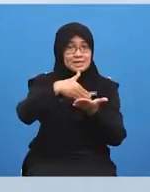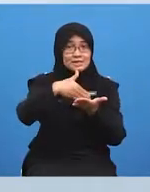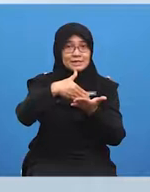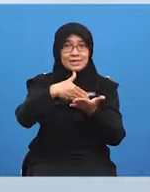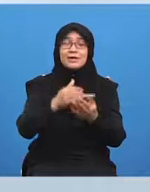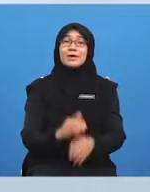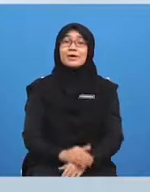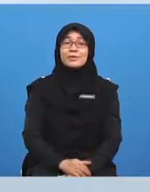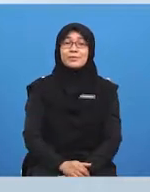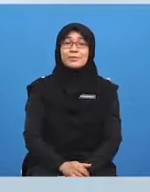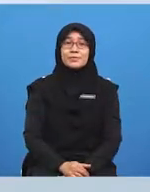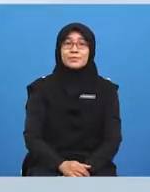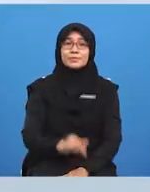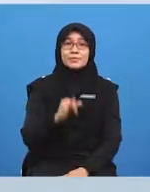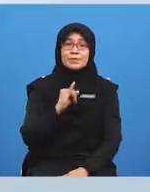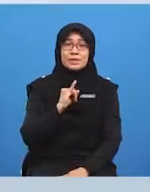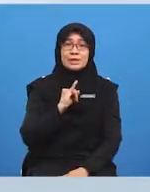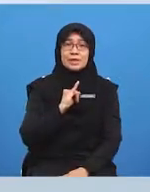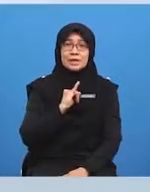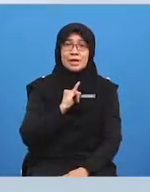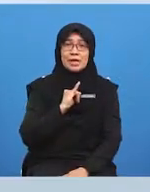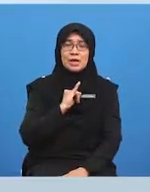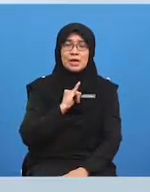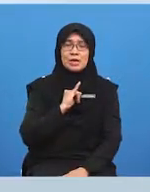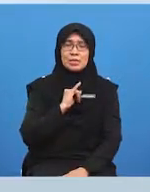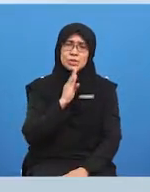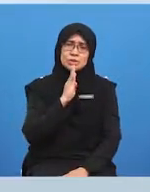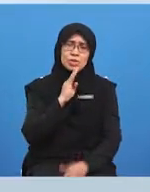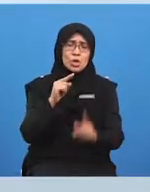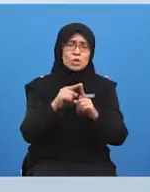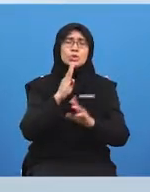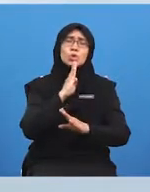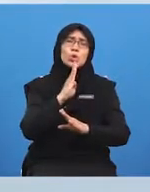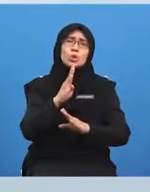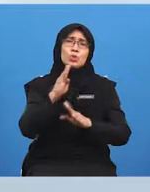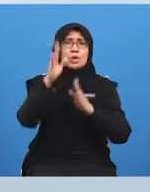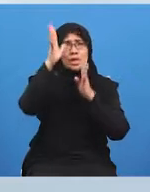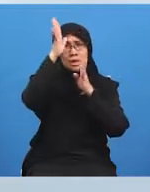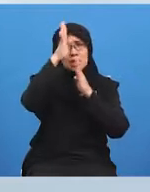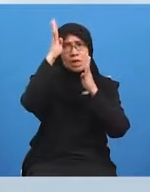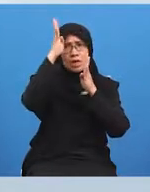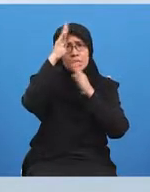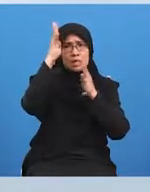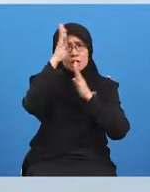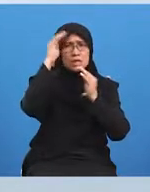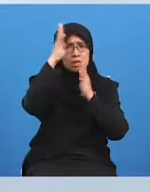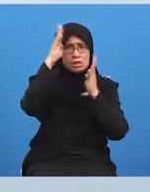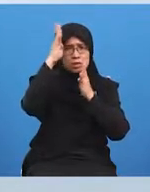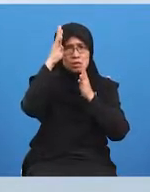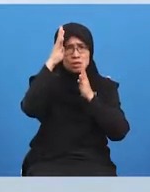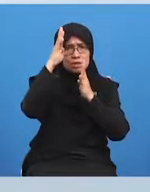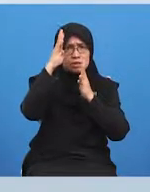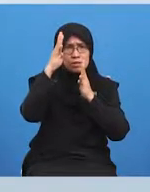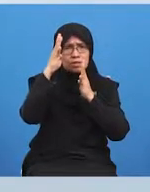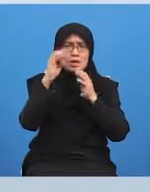nest but this time i want to be creative here you might like to hop you might like want